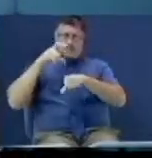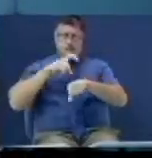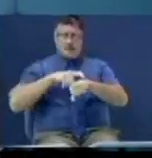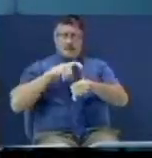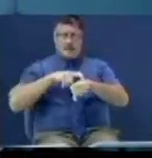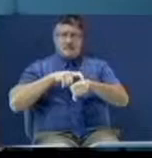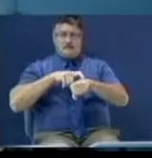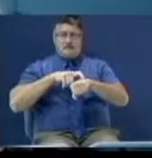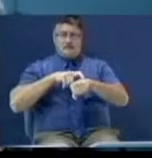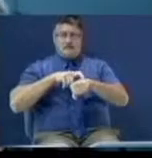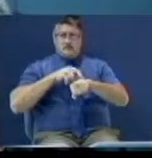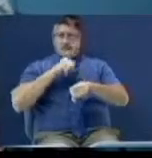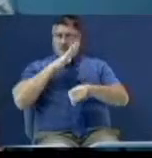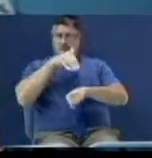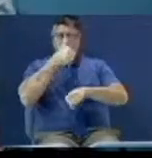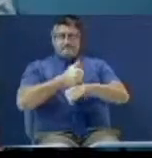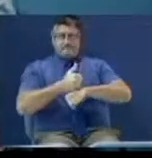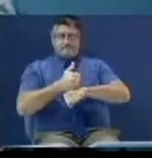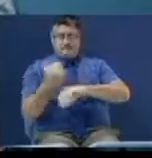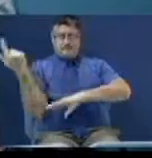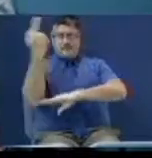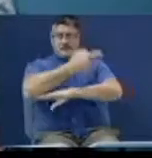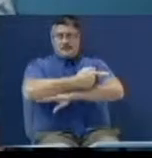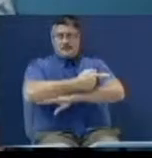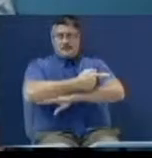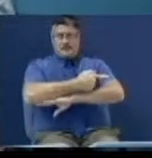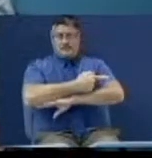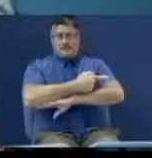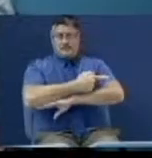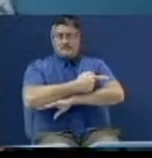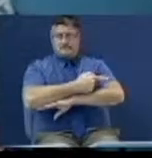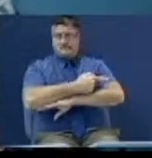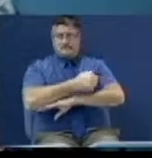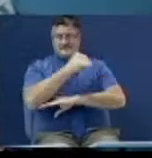I'm not going to set a date. That's ignorance.